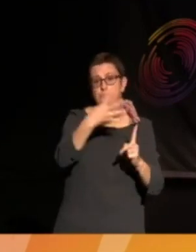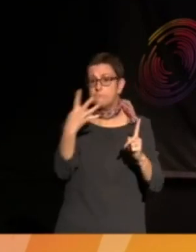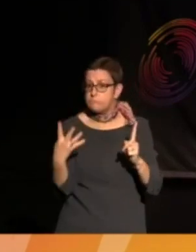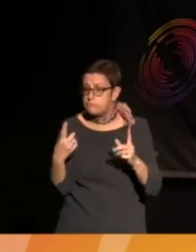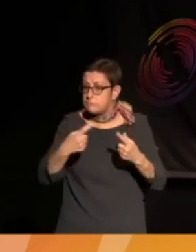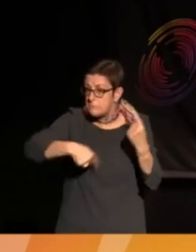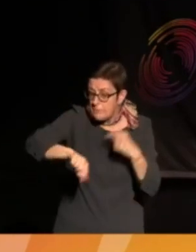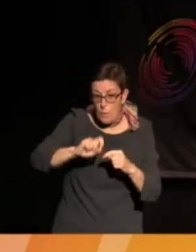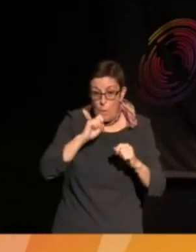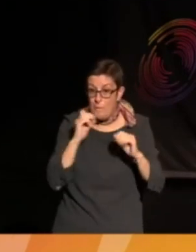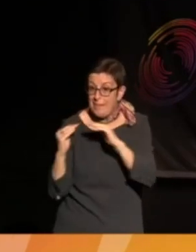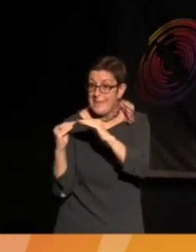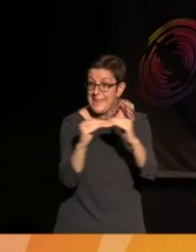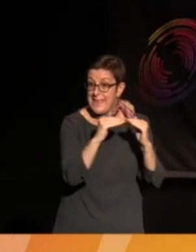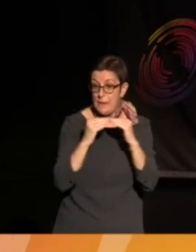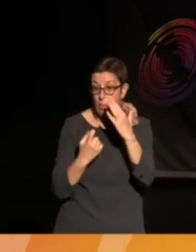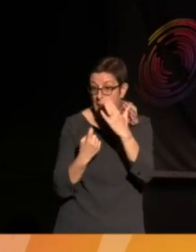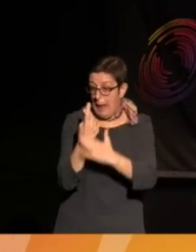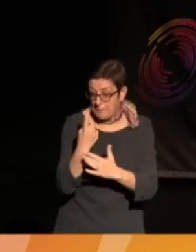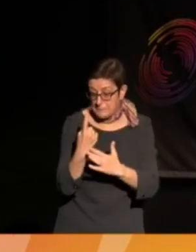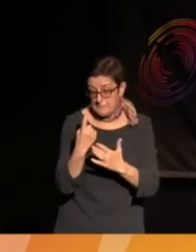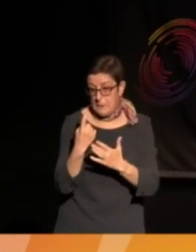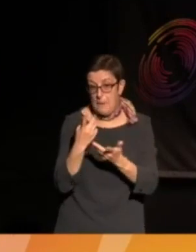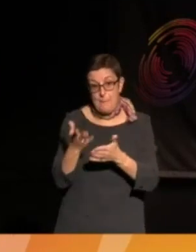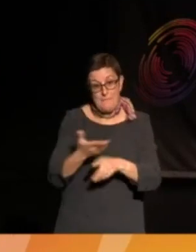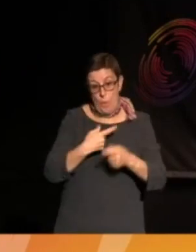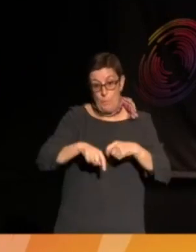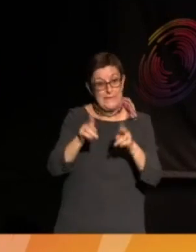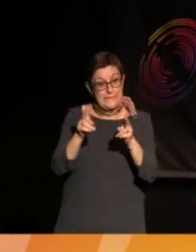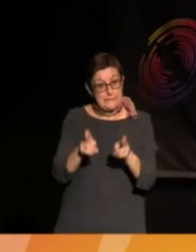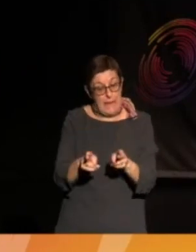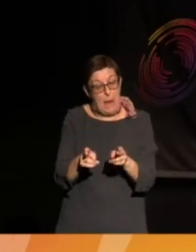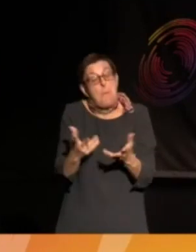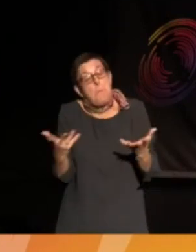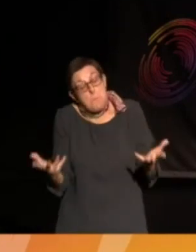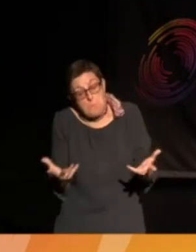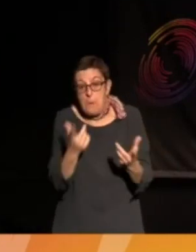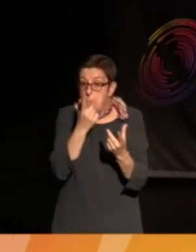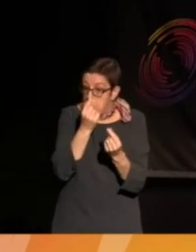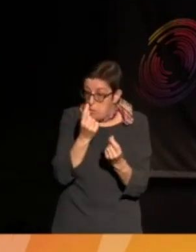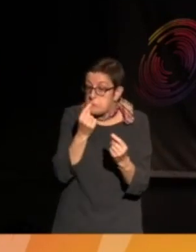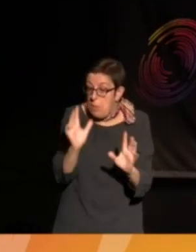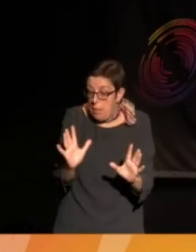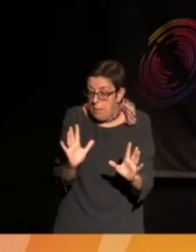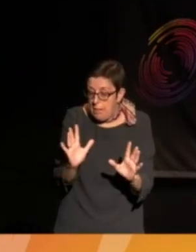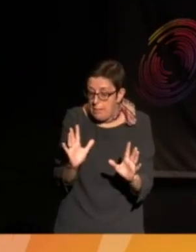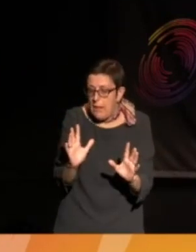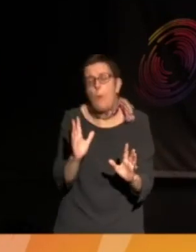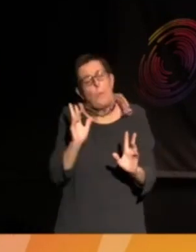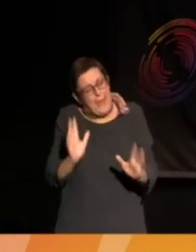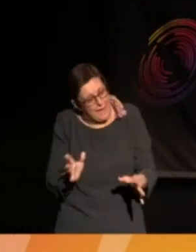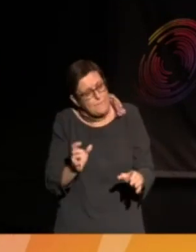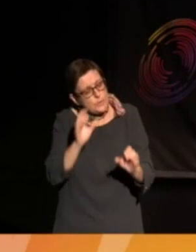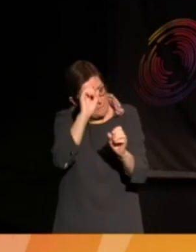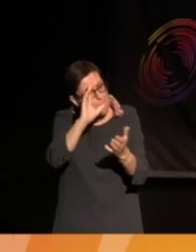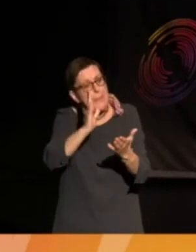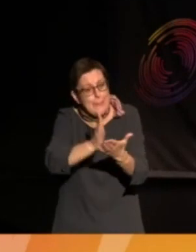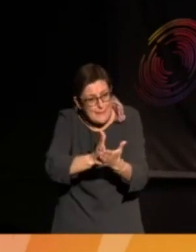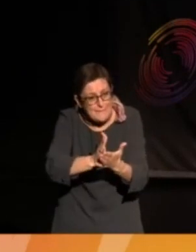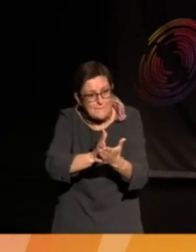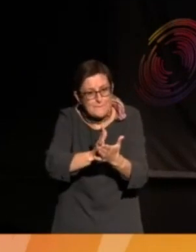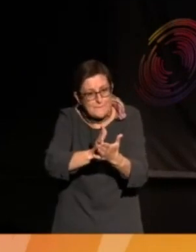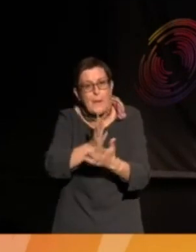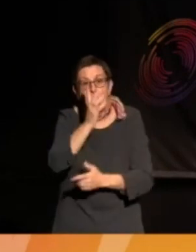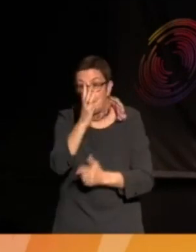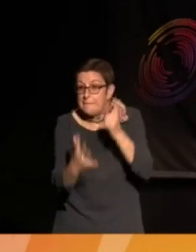Are we all going to be equal before you die? Well, you know, it's possible. But we have to imagine it's possible, and we have to believe it's possible.